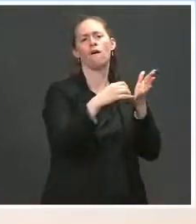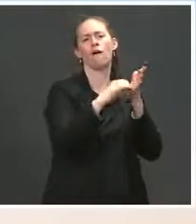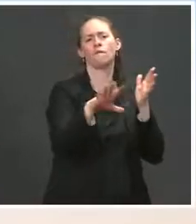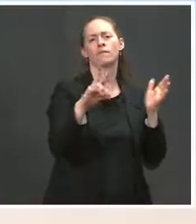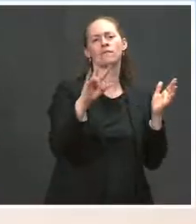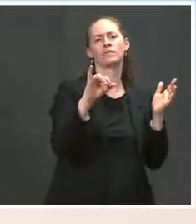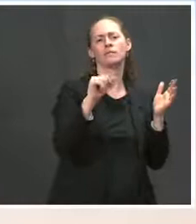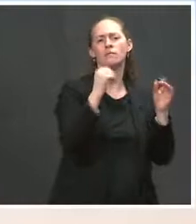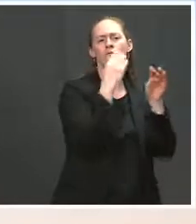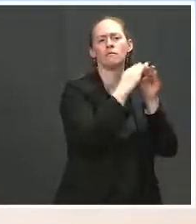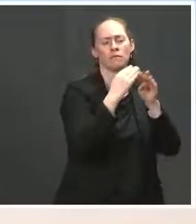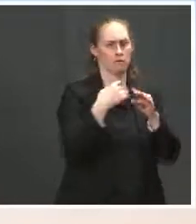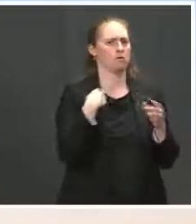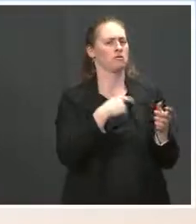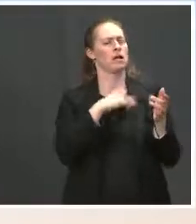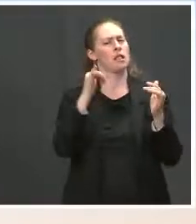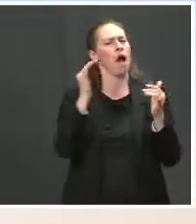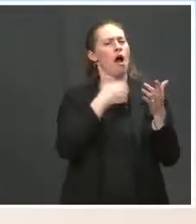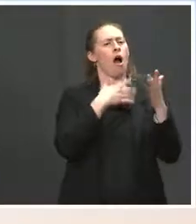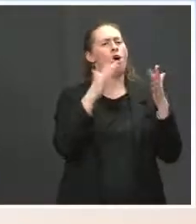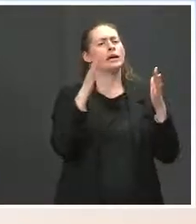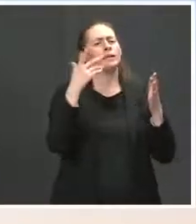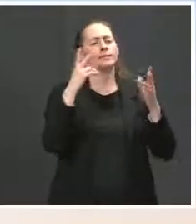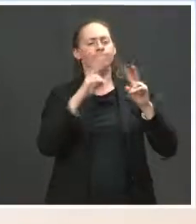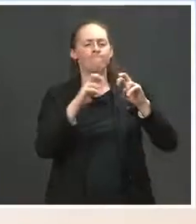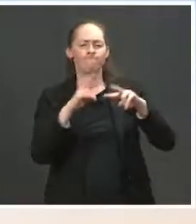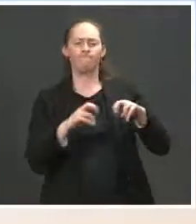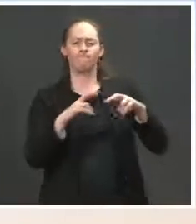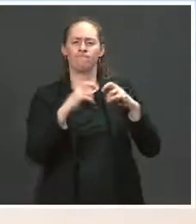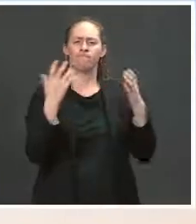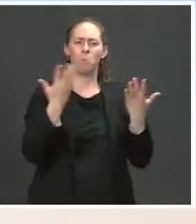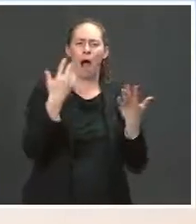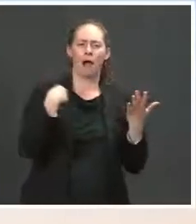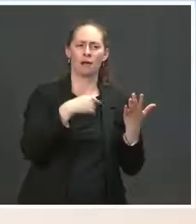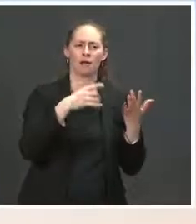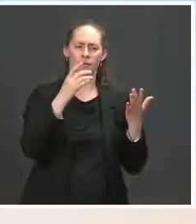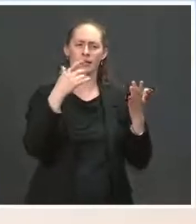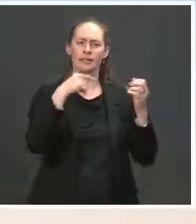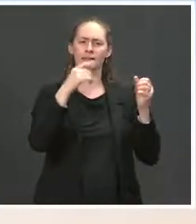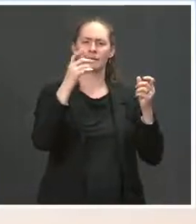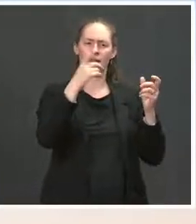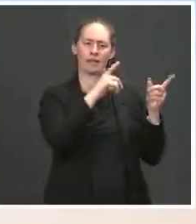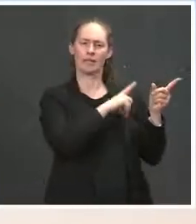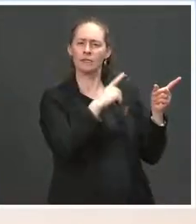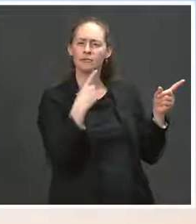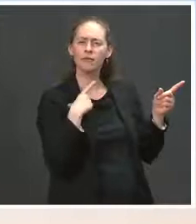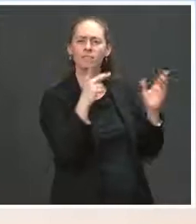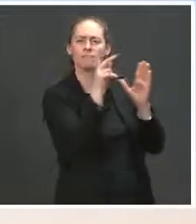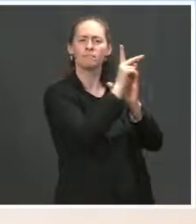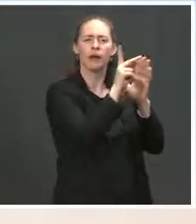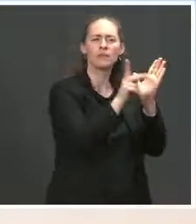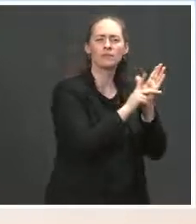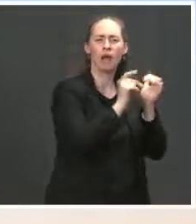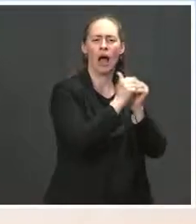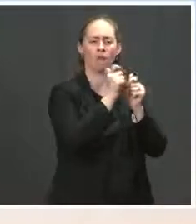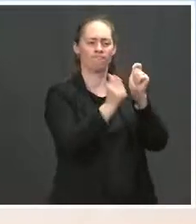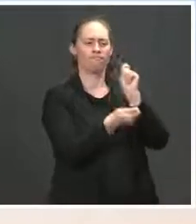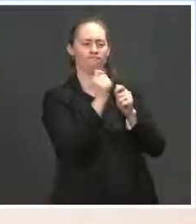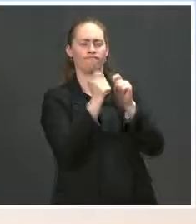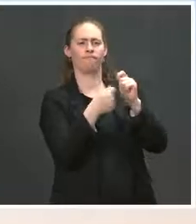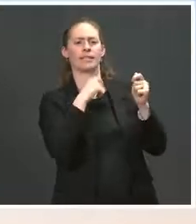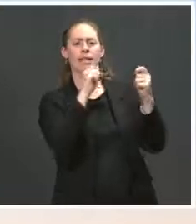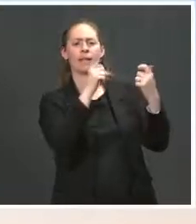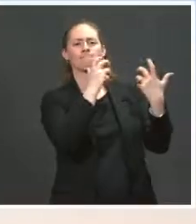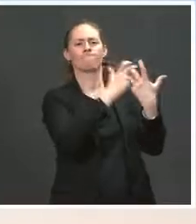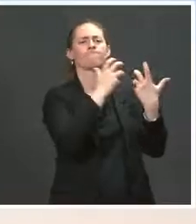possible. We're assessing that through our policy and legal process. And we'll definitely have an update of an increased number